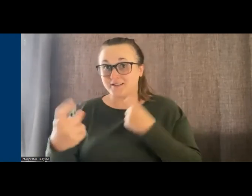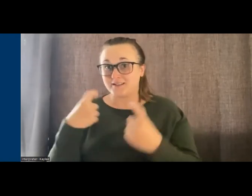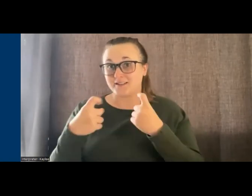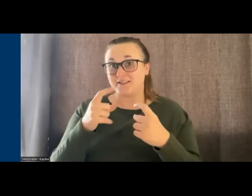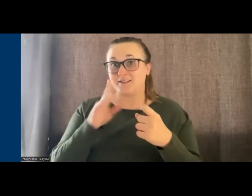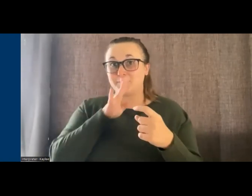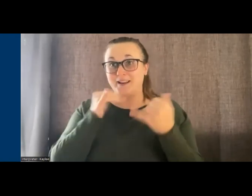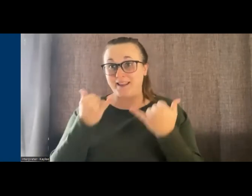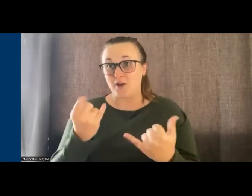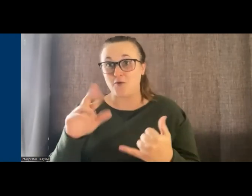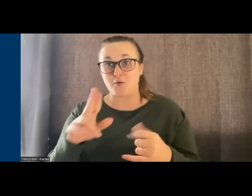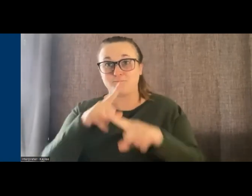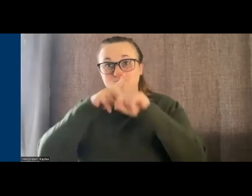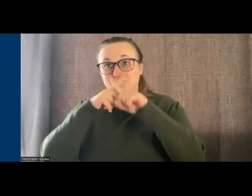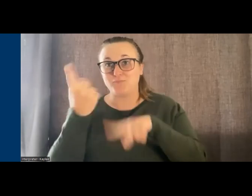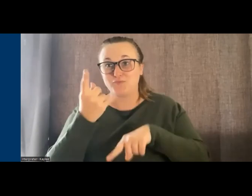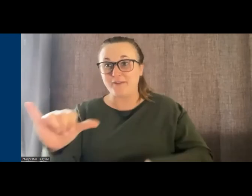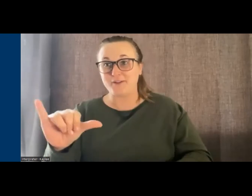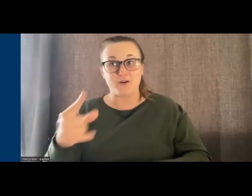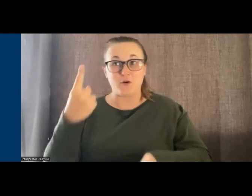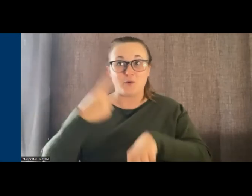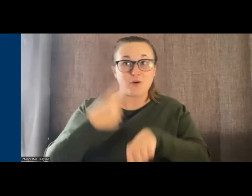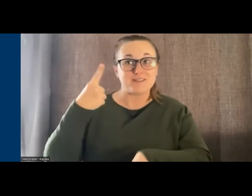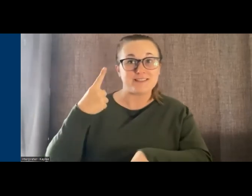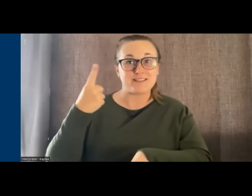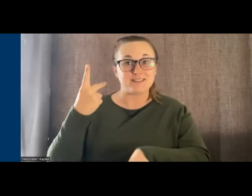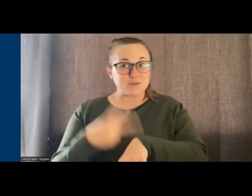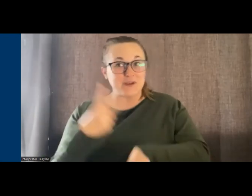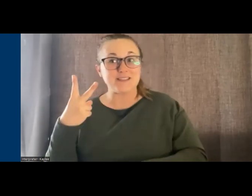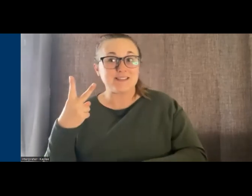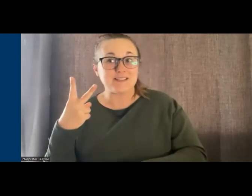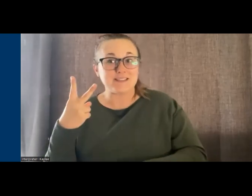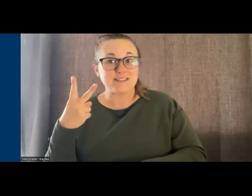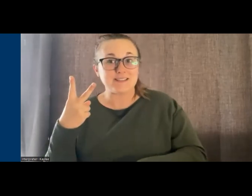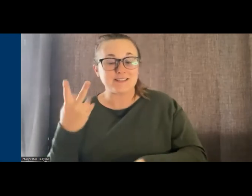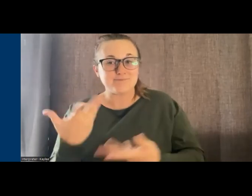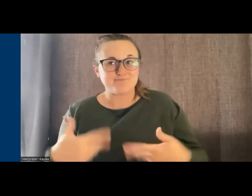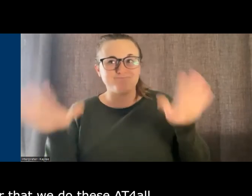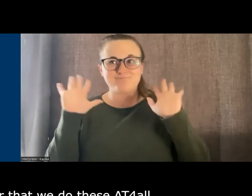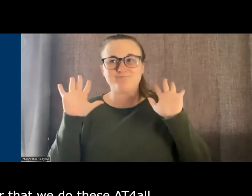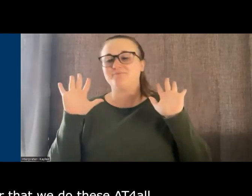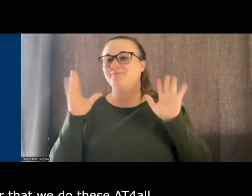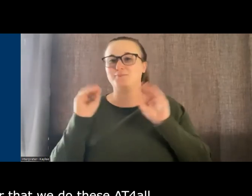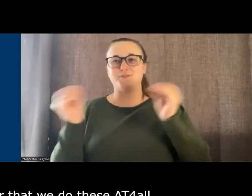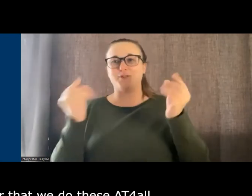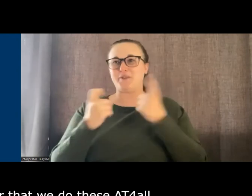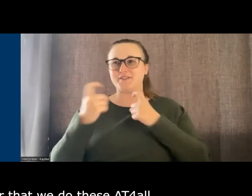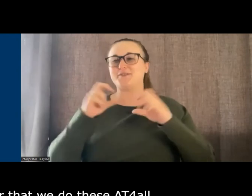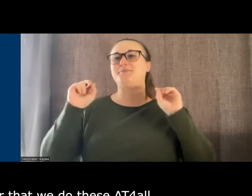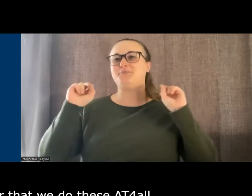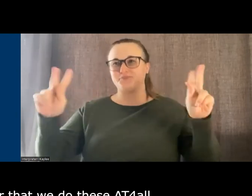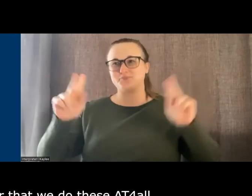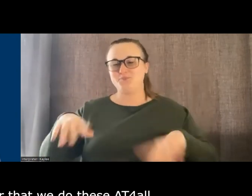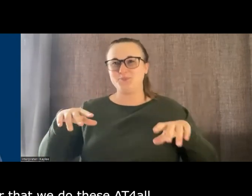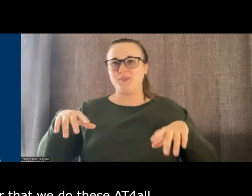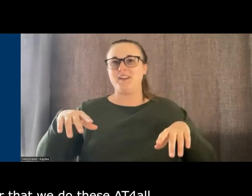Going once. Going twice. All right. Looks like we have no takers. So just a reminder